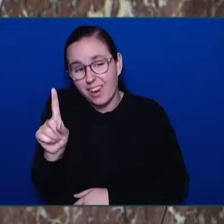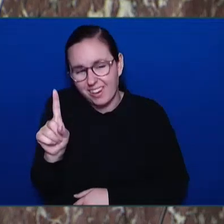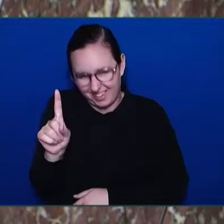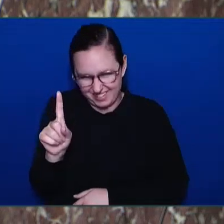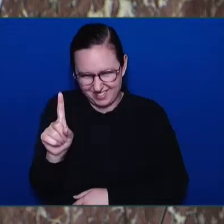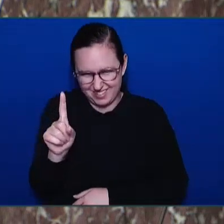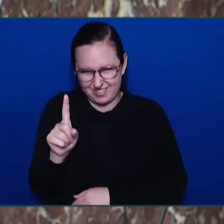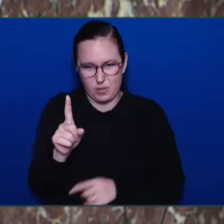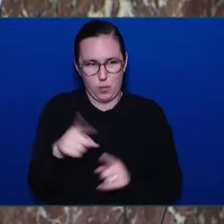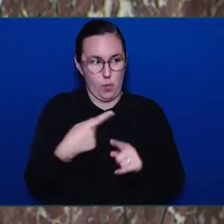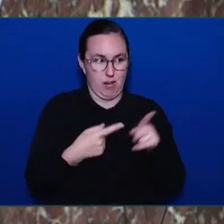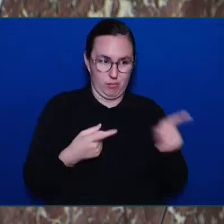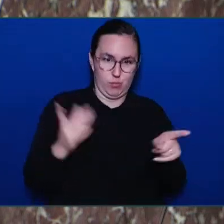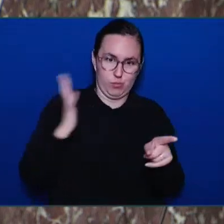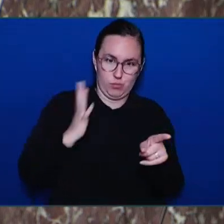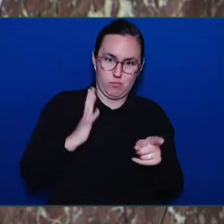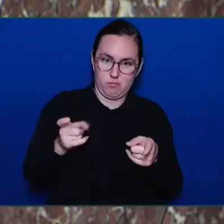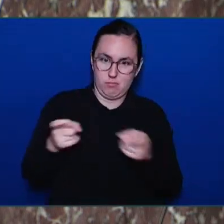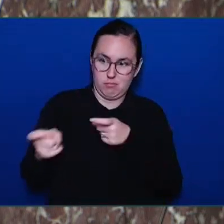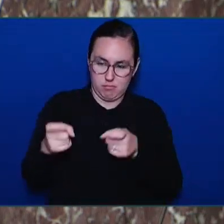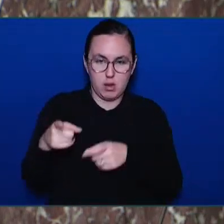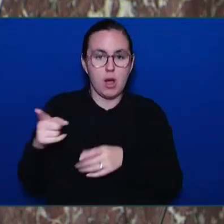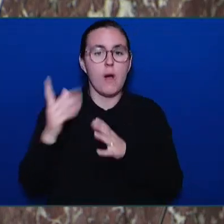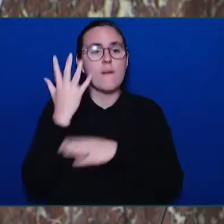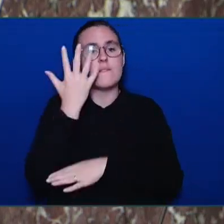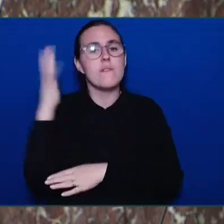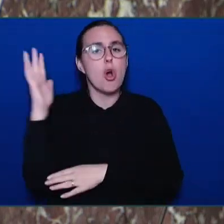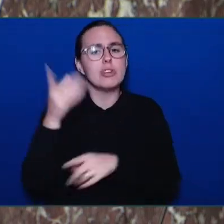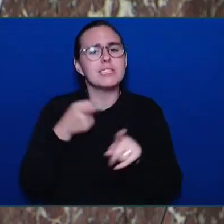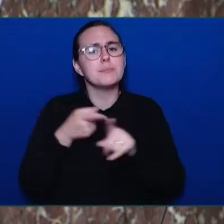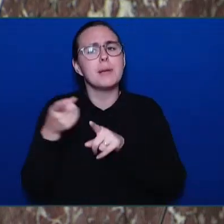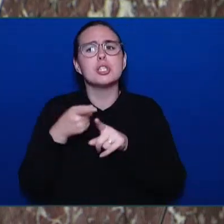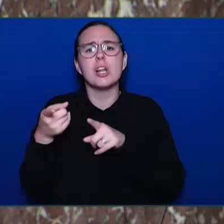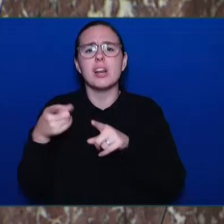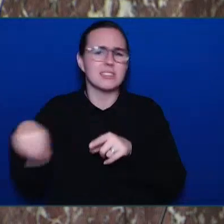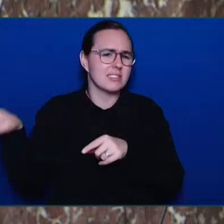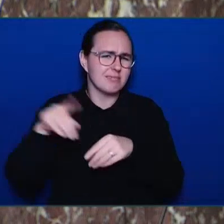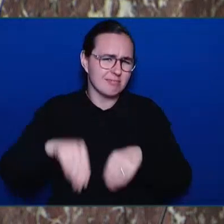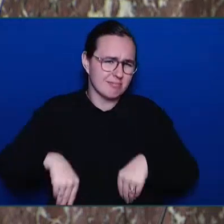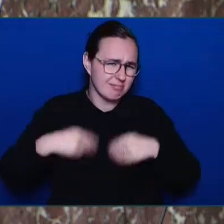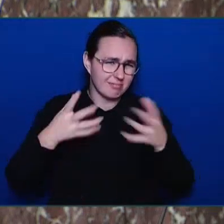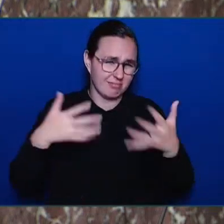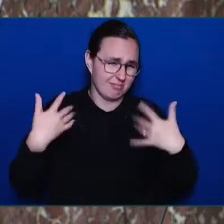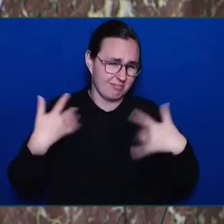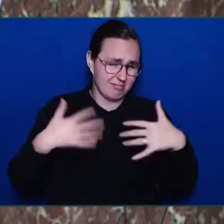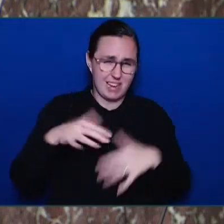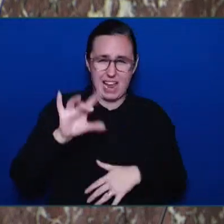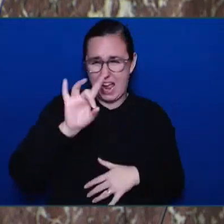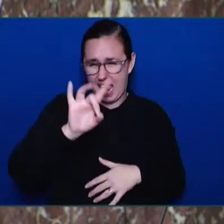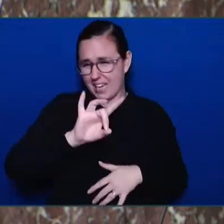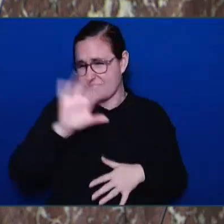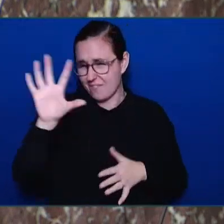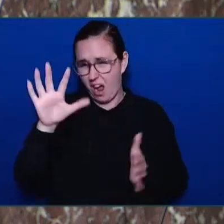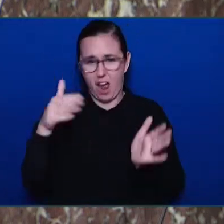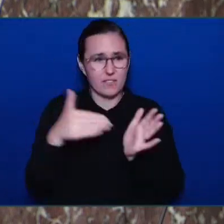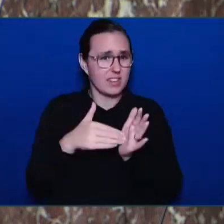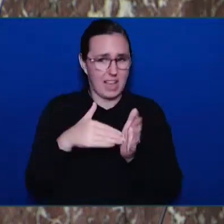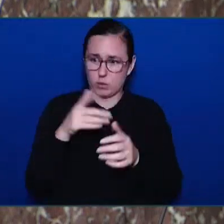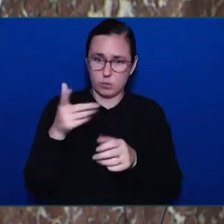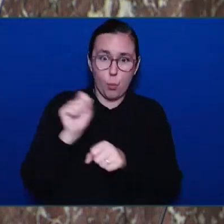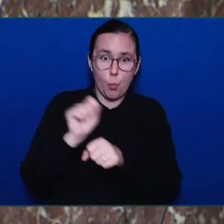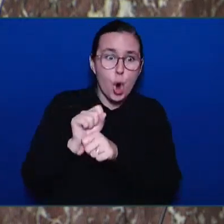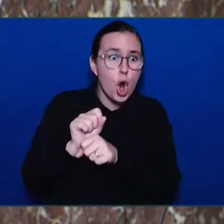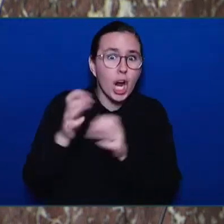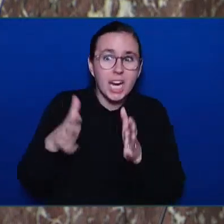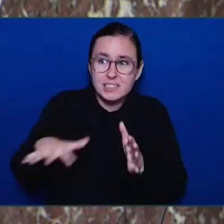good family-supporting jobs to 85,000 workers in British Columbia. By the time they were done, there